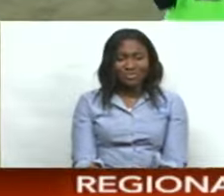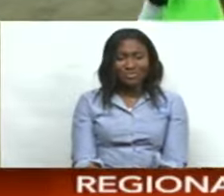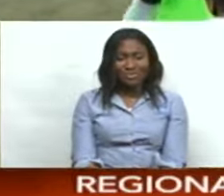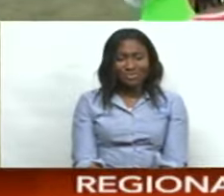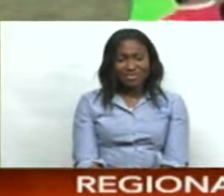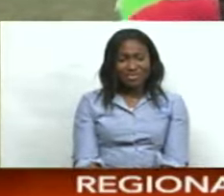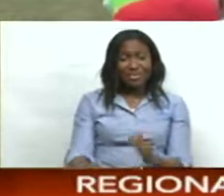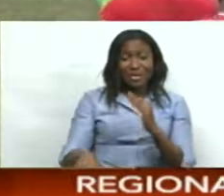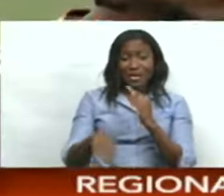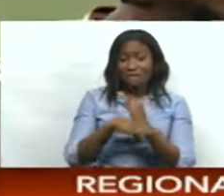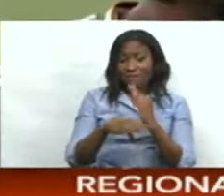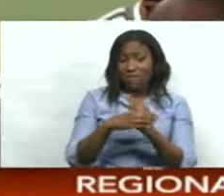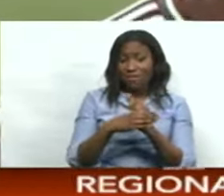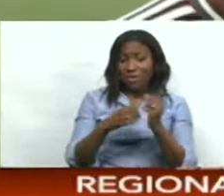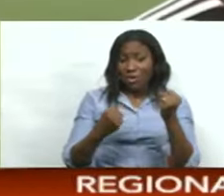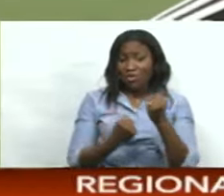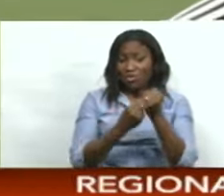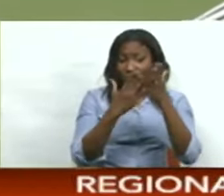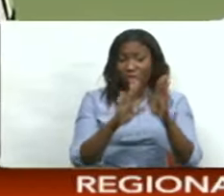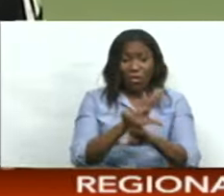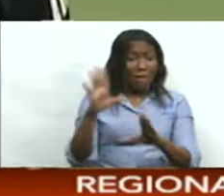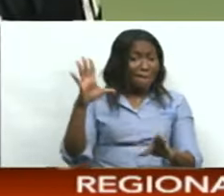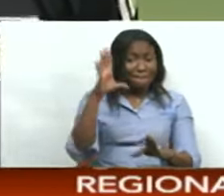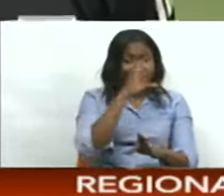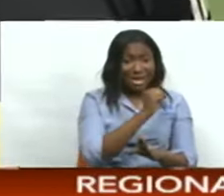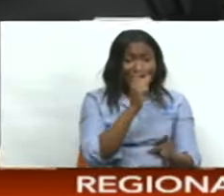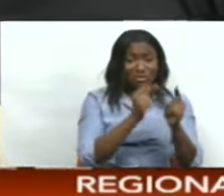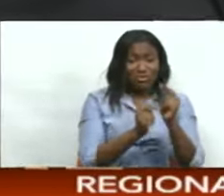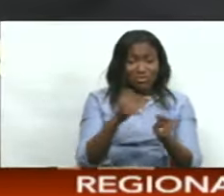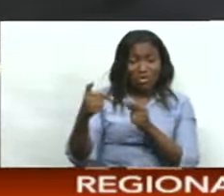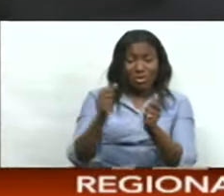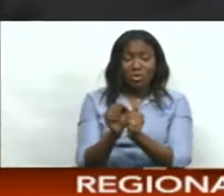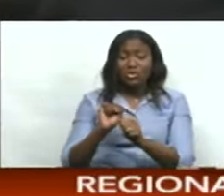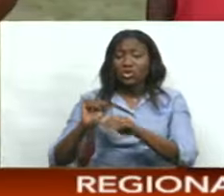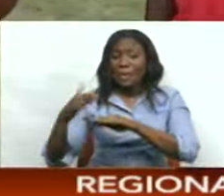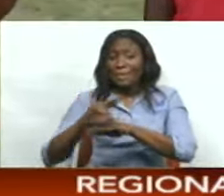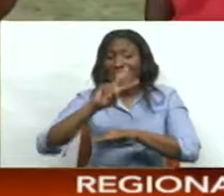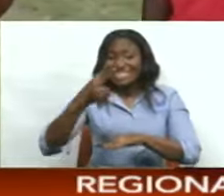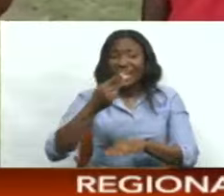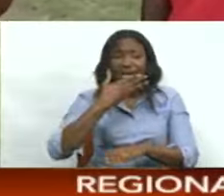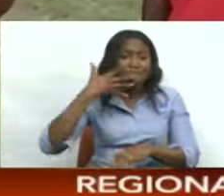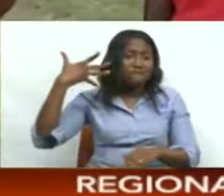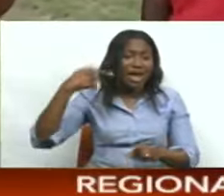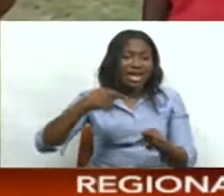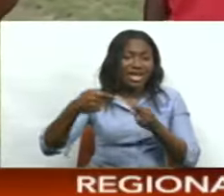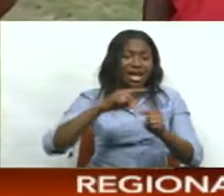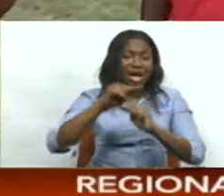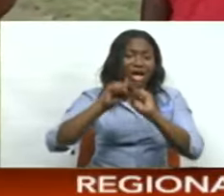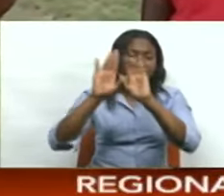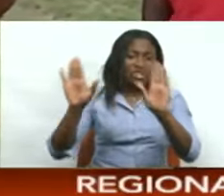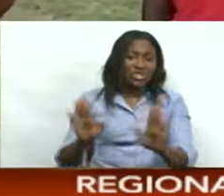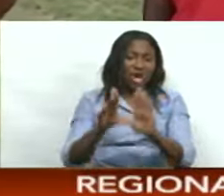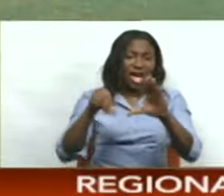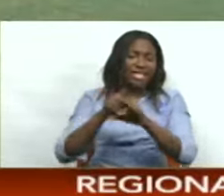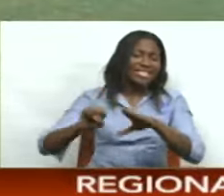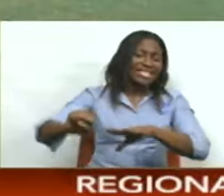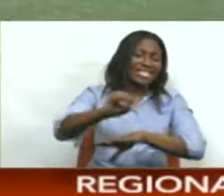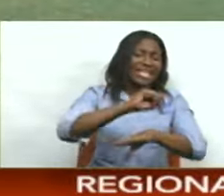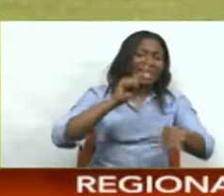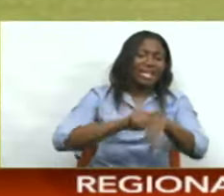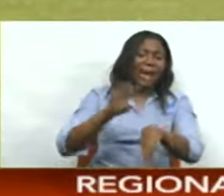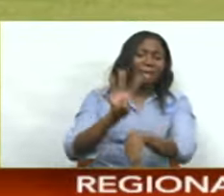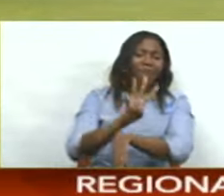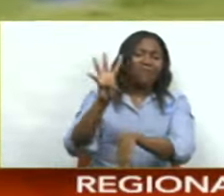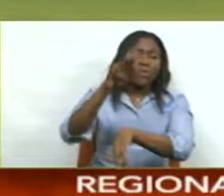Football fans won't want to miss out on the Soca Warriors versus Jamaica's second friendly carded for Sunday at the National Stadium from 4pm.